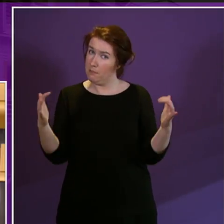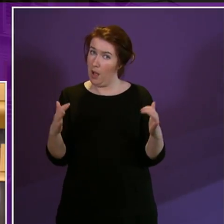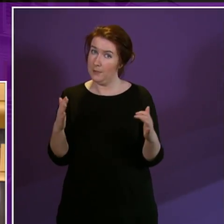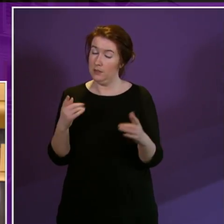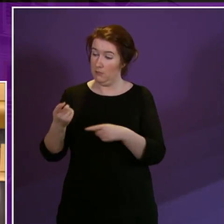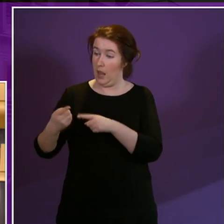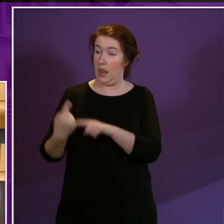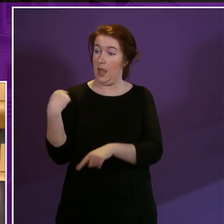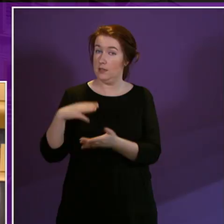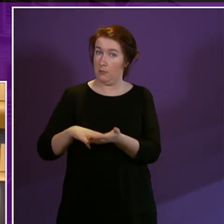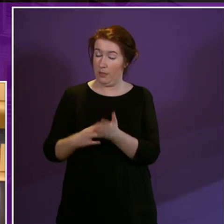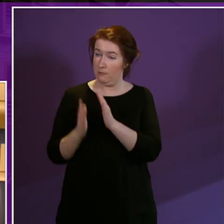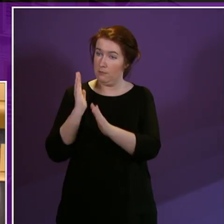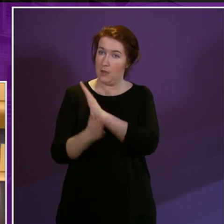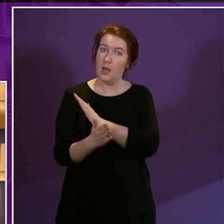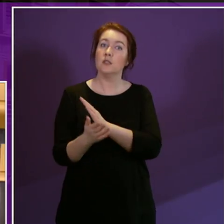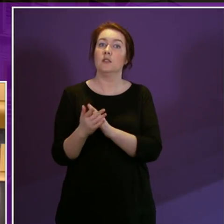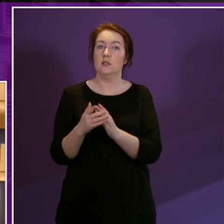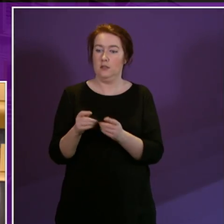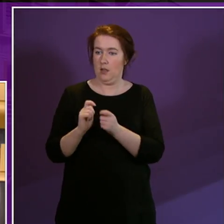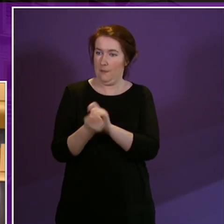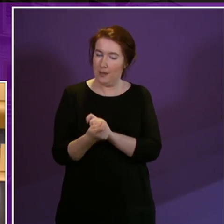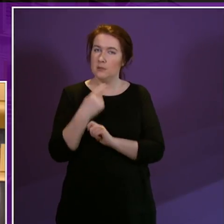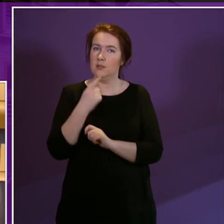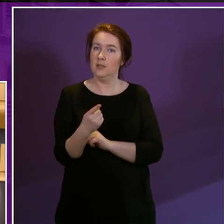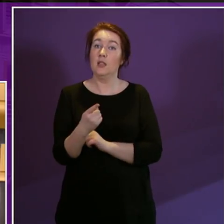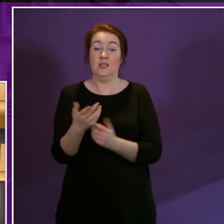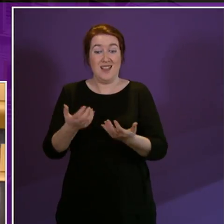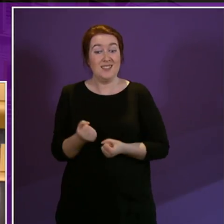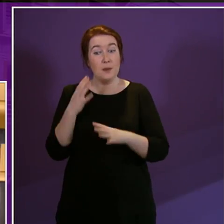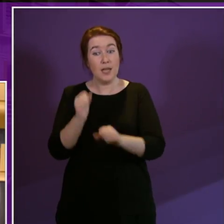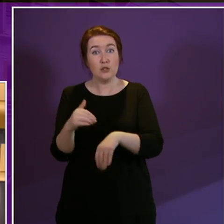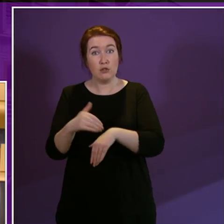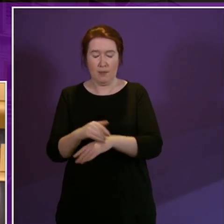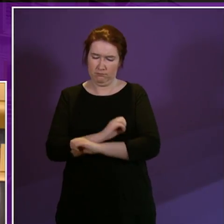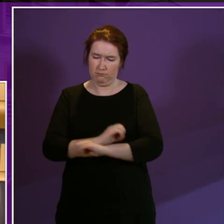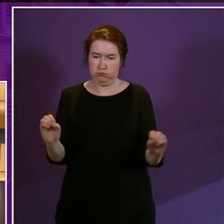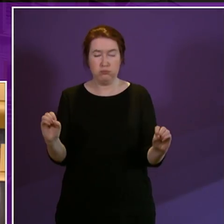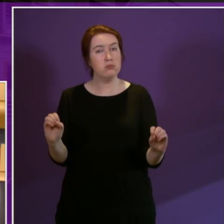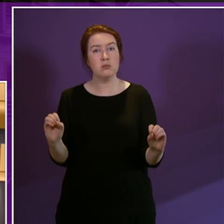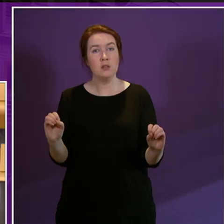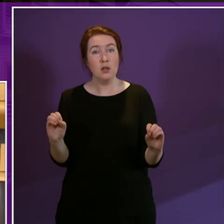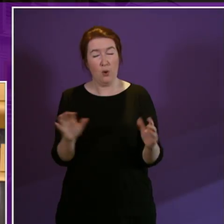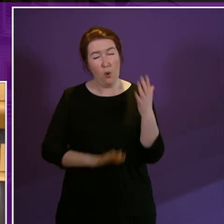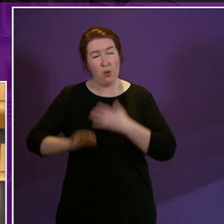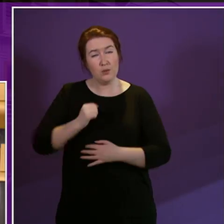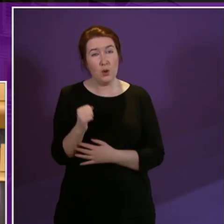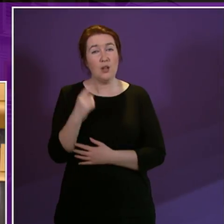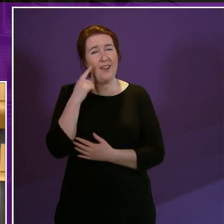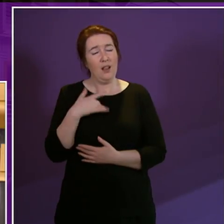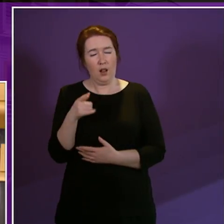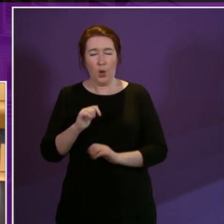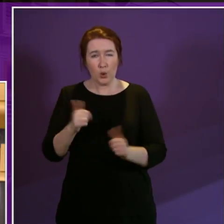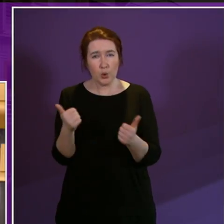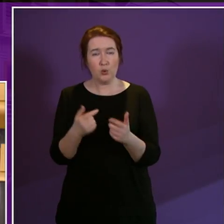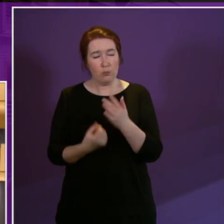which proposed a zero-tolerance approach to hate crime across Scotland. I think that's a good opportunity to commit